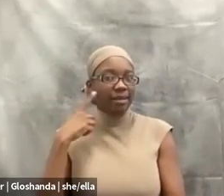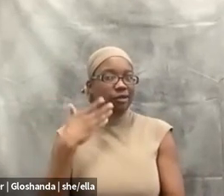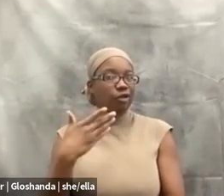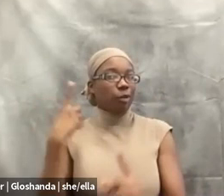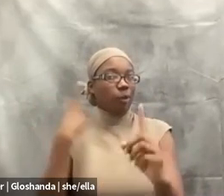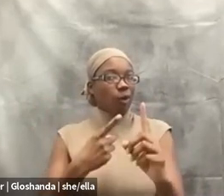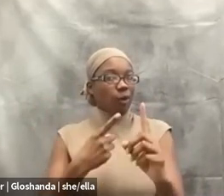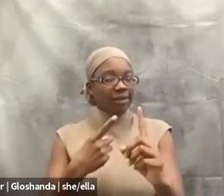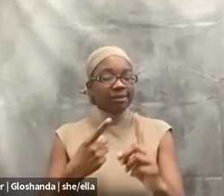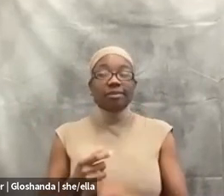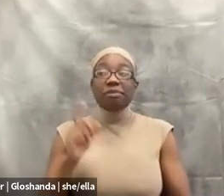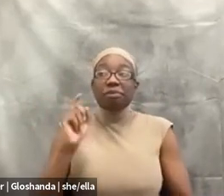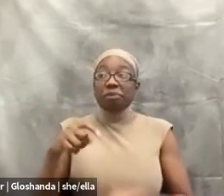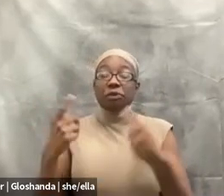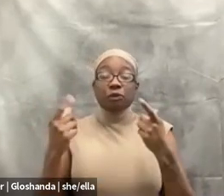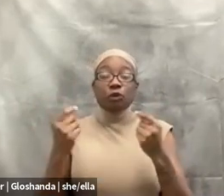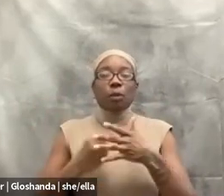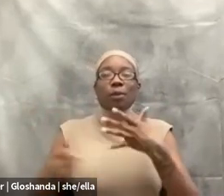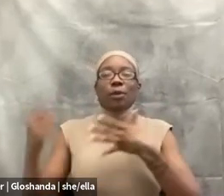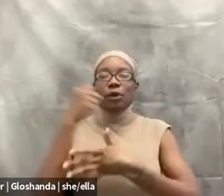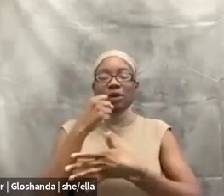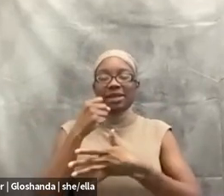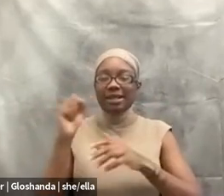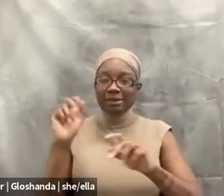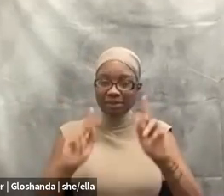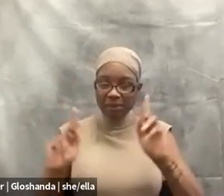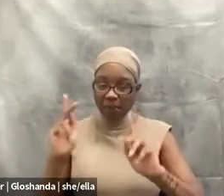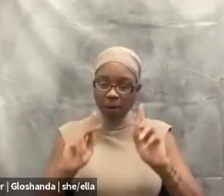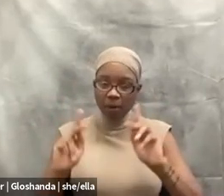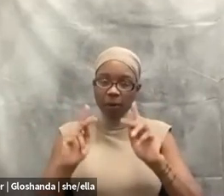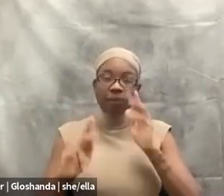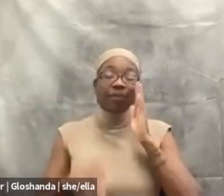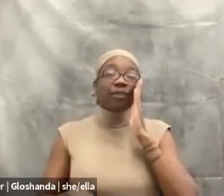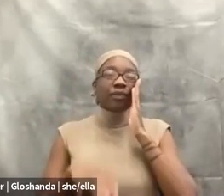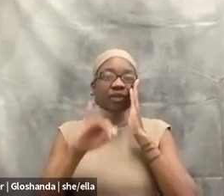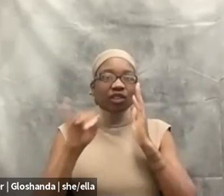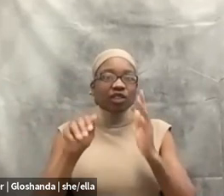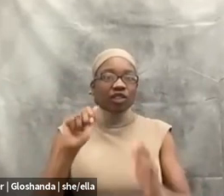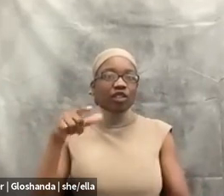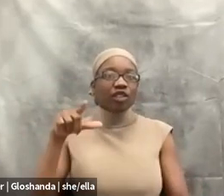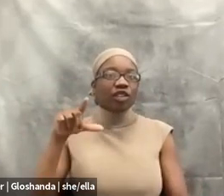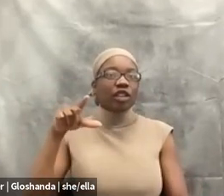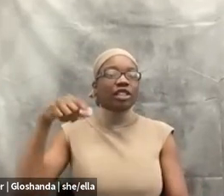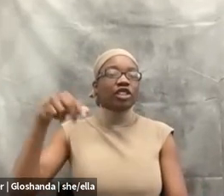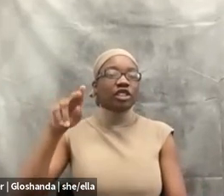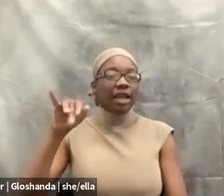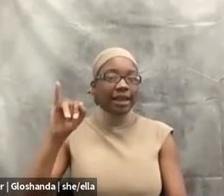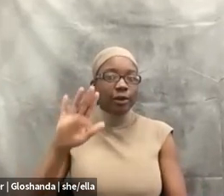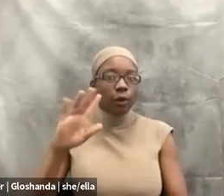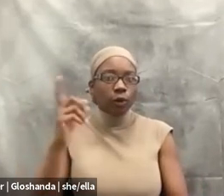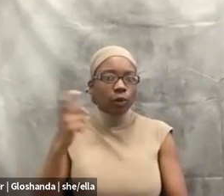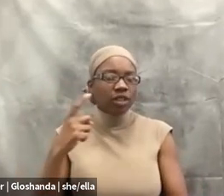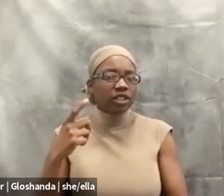uh, people over these things. Um, your question, Jackie made me think of the Walter Wallace Jr case in Philadelphia,